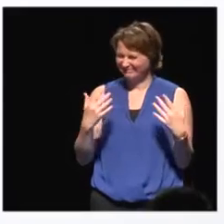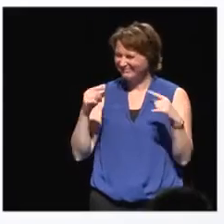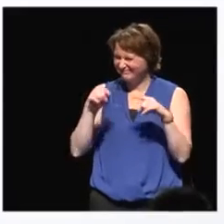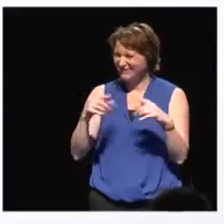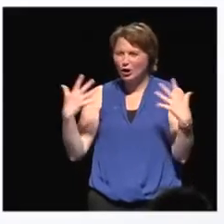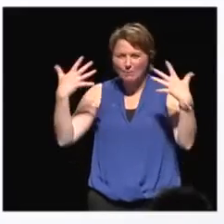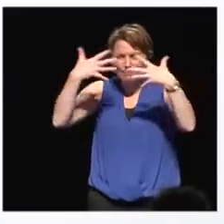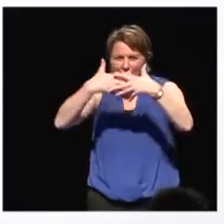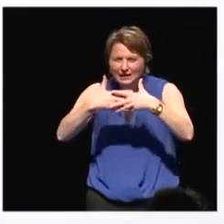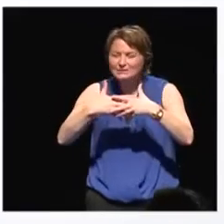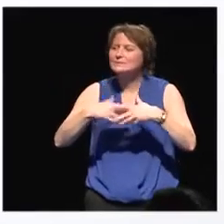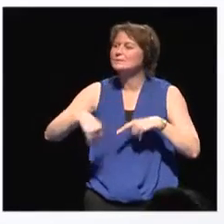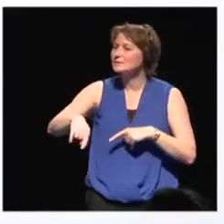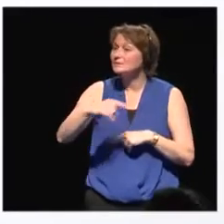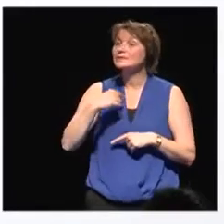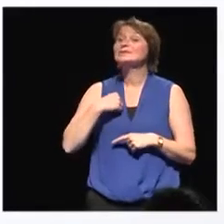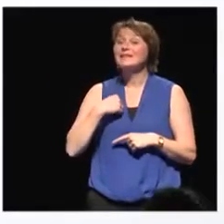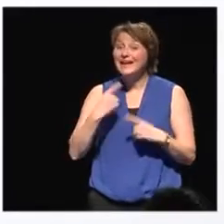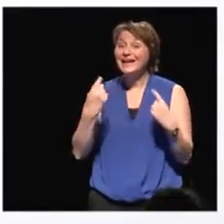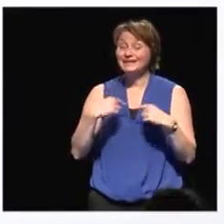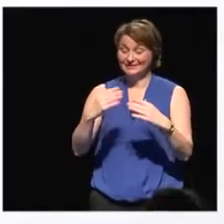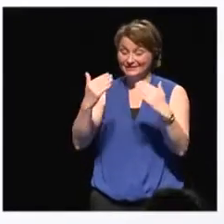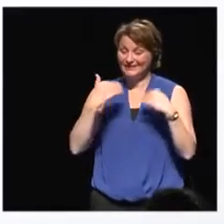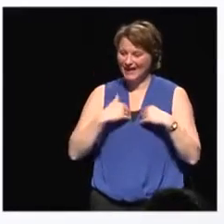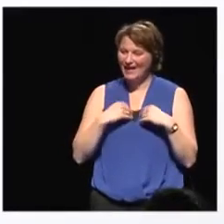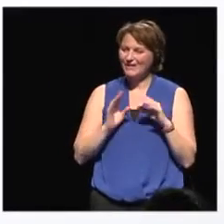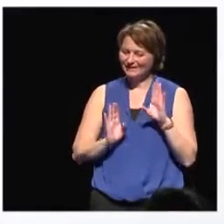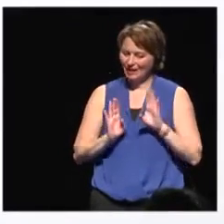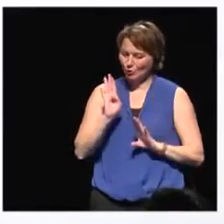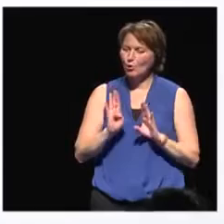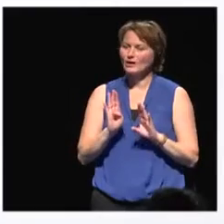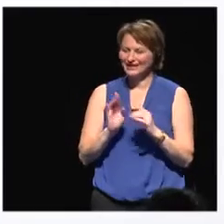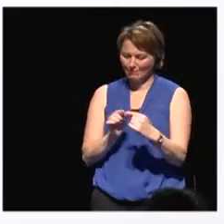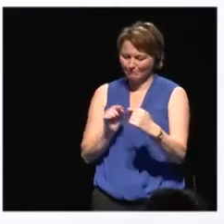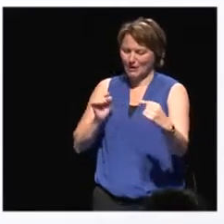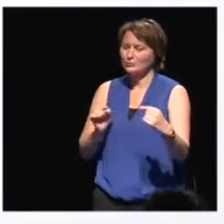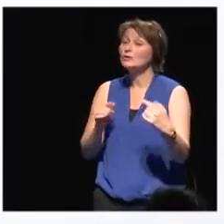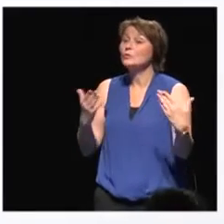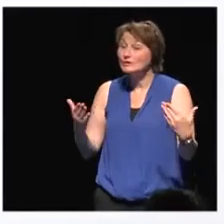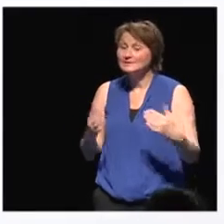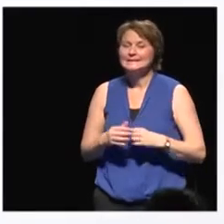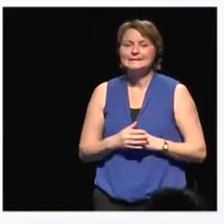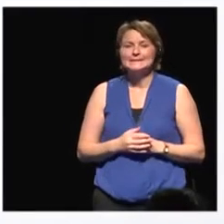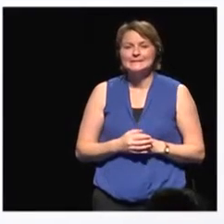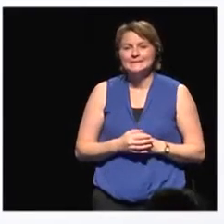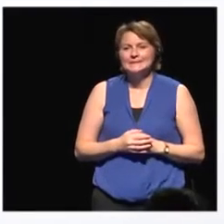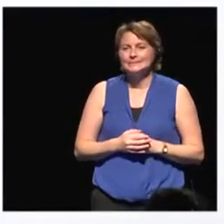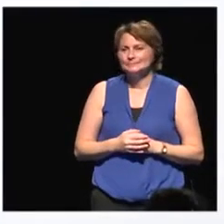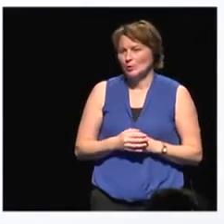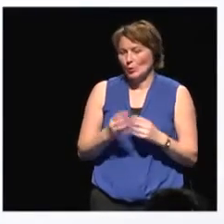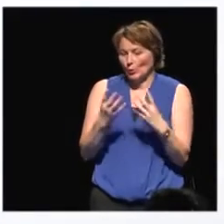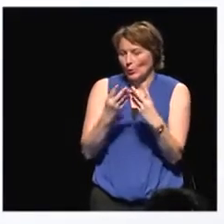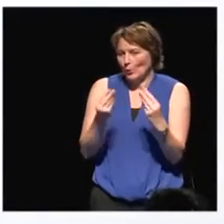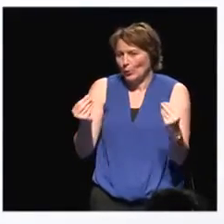then brings the notion of democracy. The paradox, and I'll end off with a paradox. And there's no solution